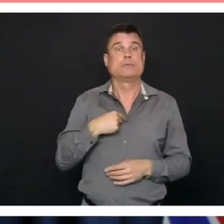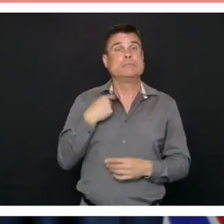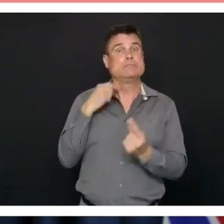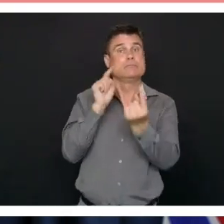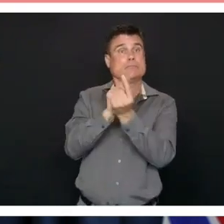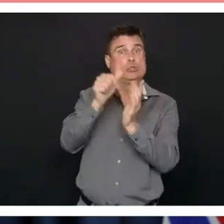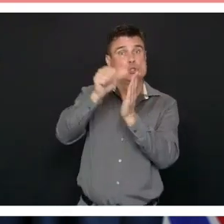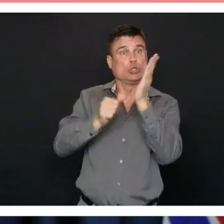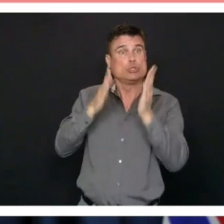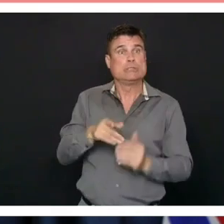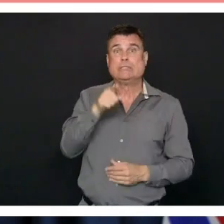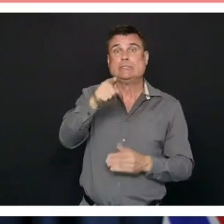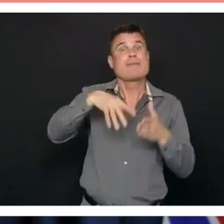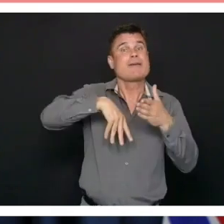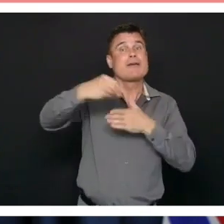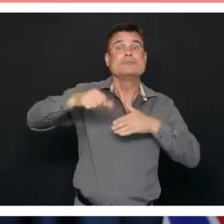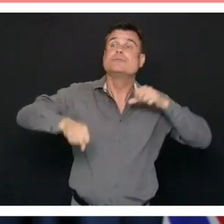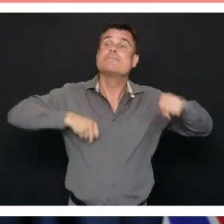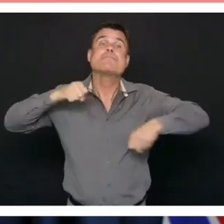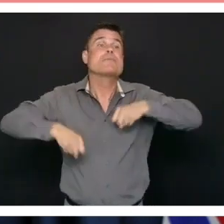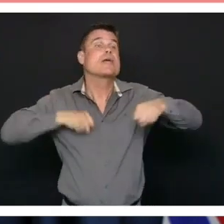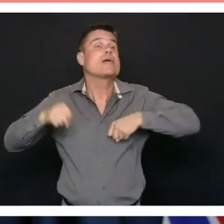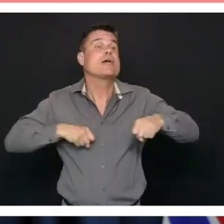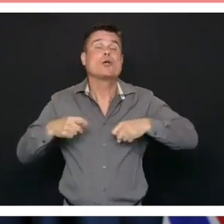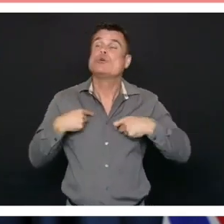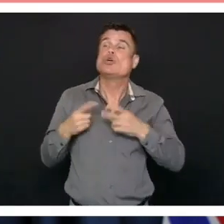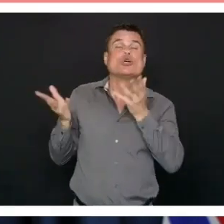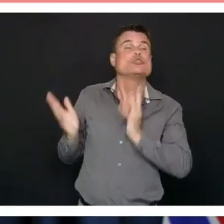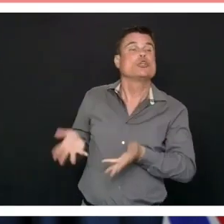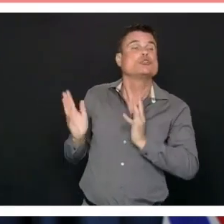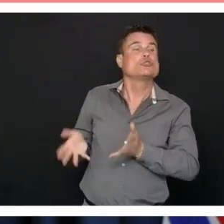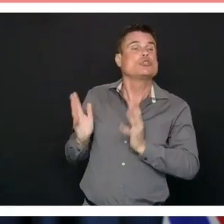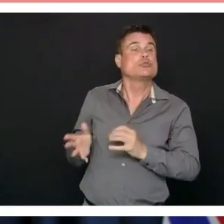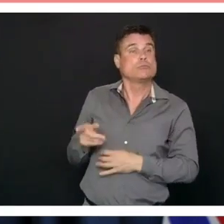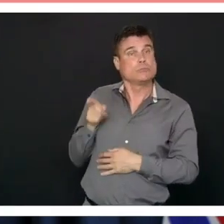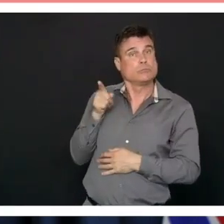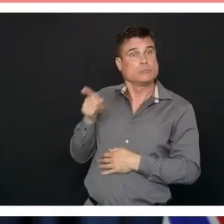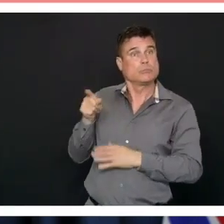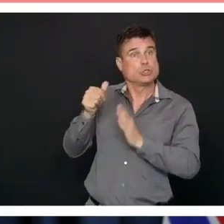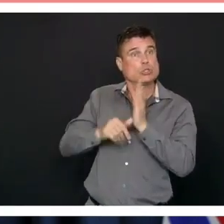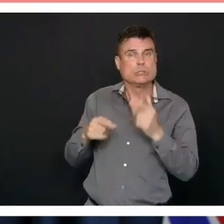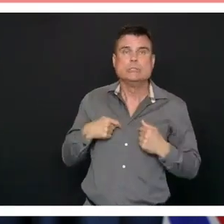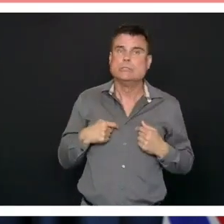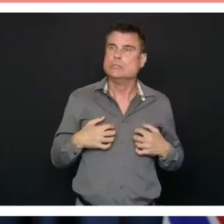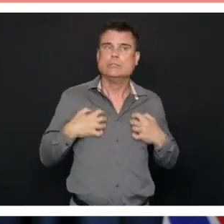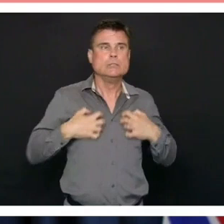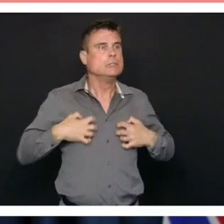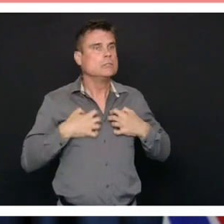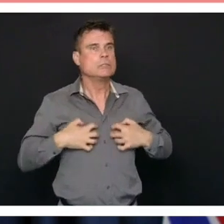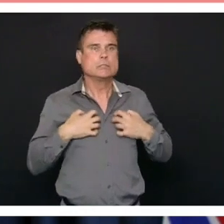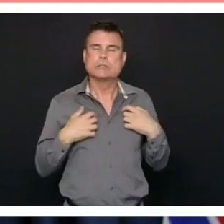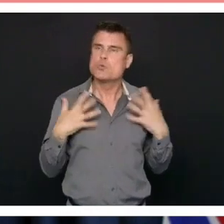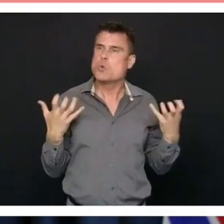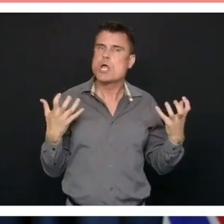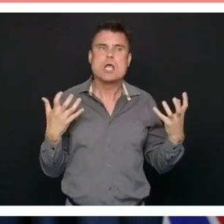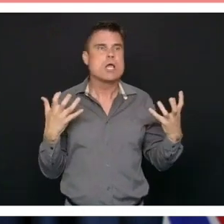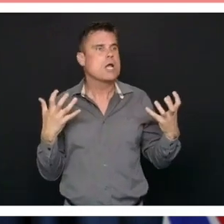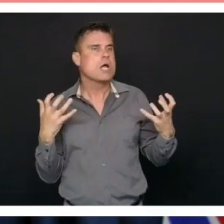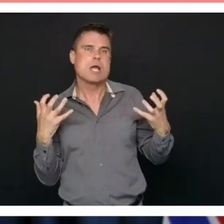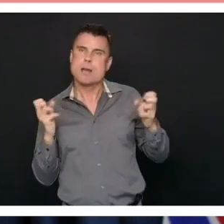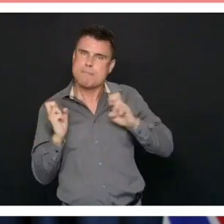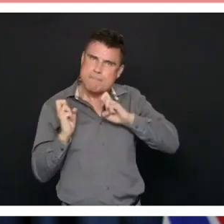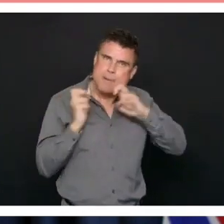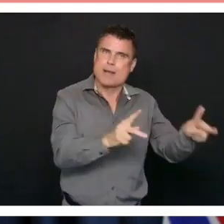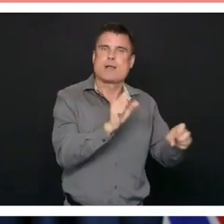who told me about their commitment to get going how determined they are these are their patients and I think it's and